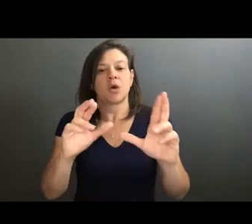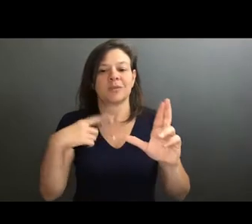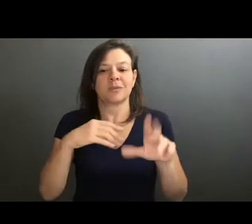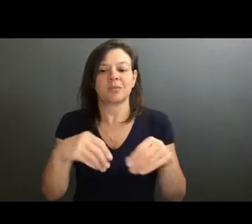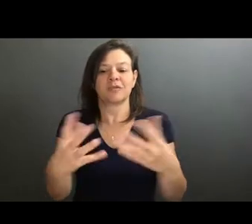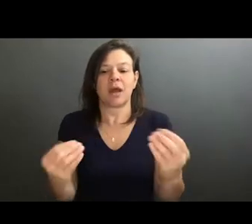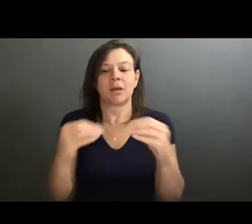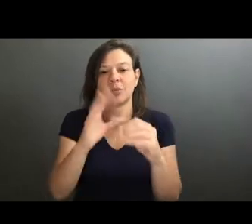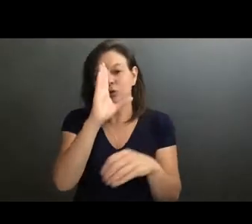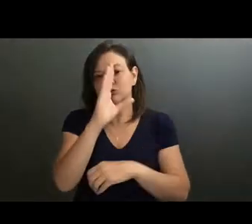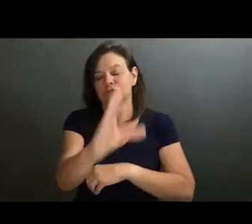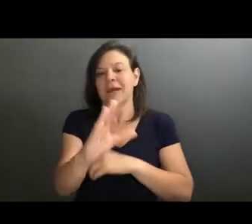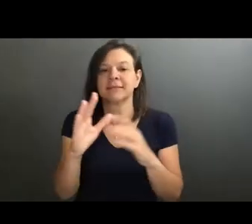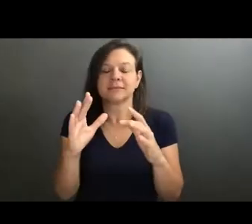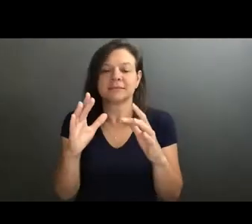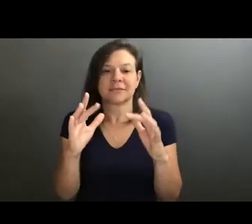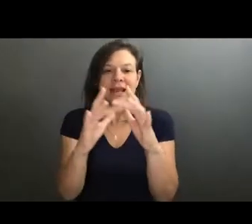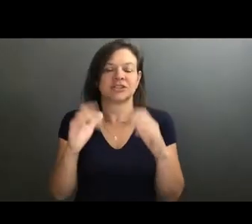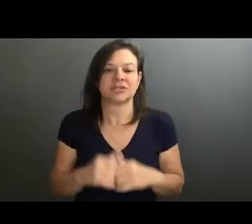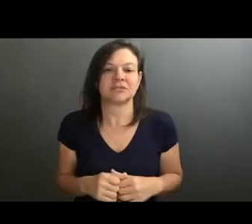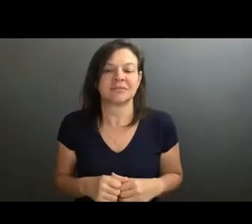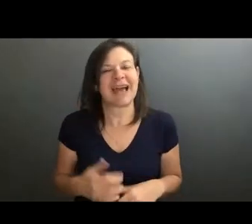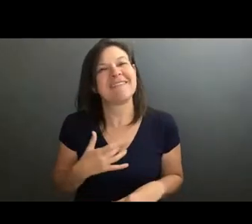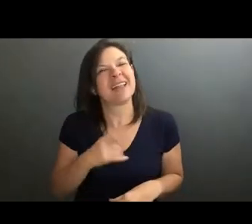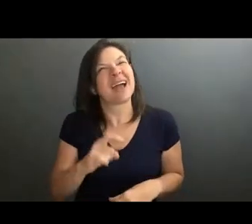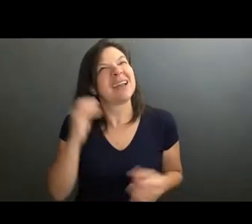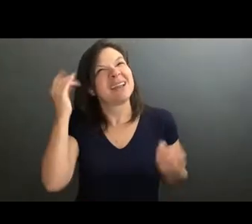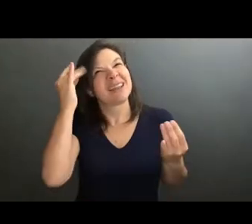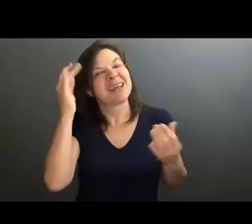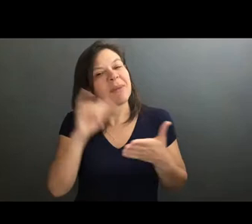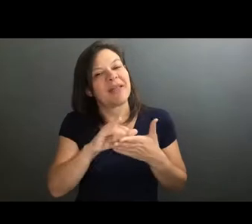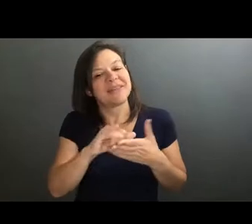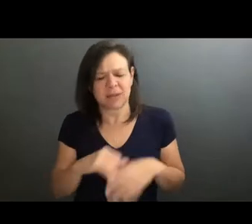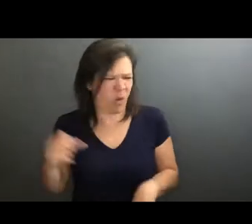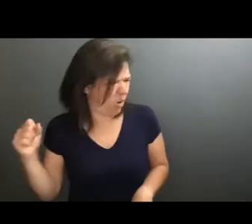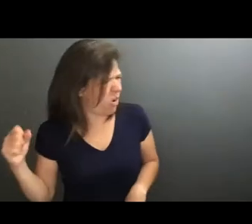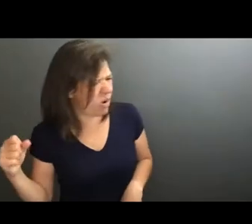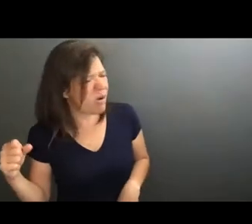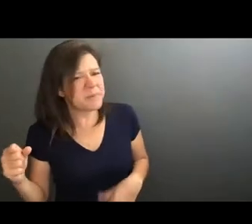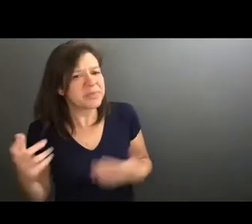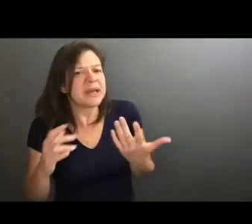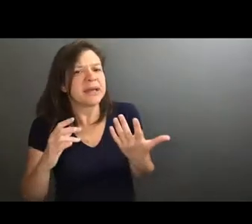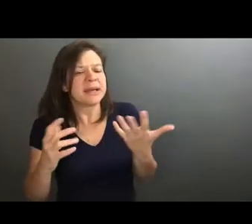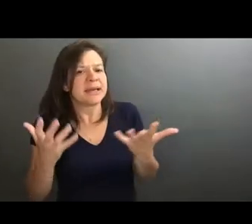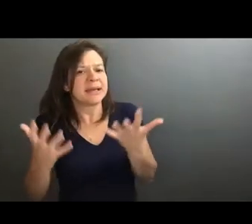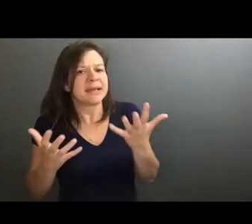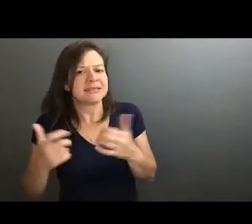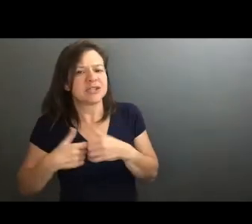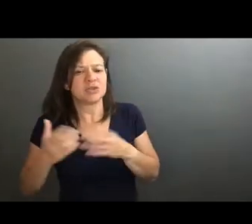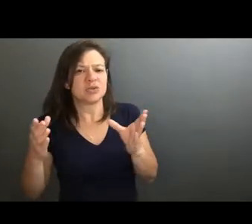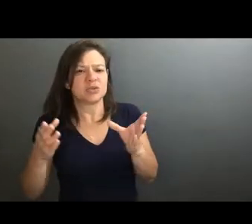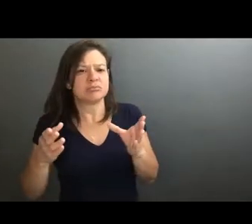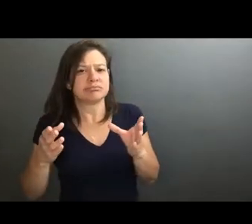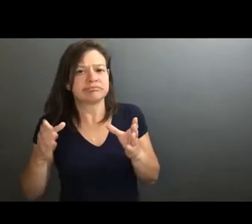more direct connection. Again, I feel like I really need to think about this. Oh, yeah, it's just, you know, to sort of bring awareness.